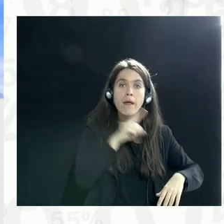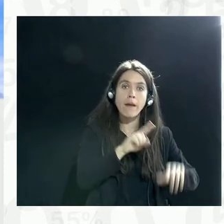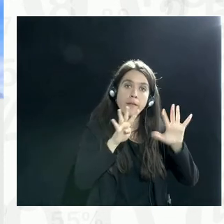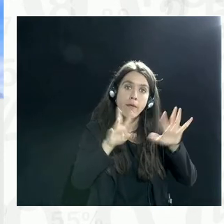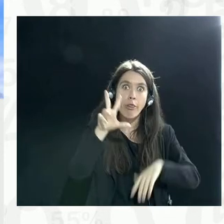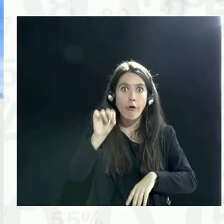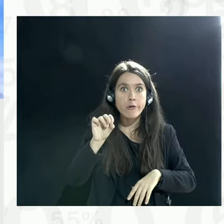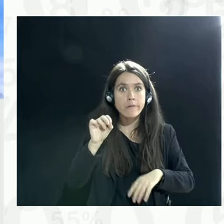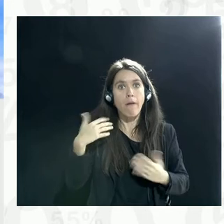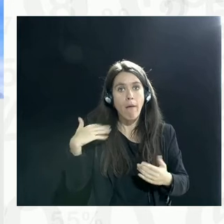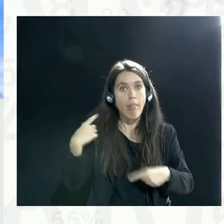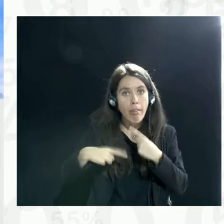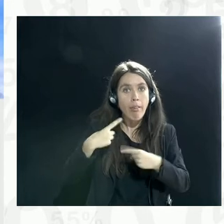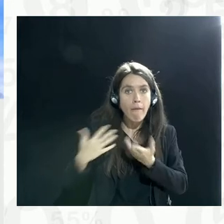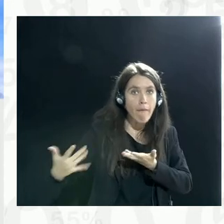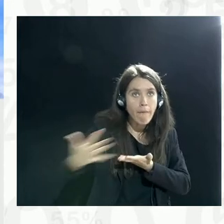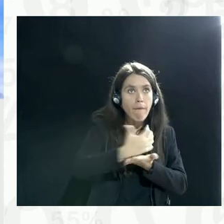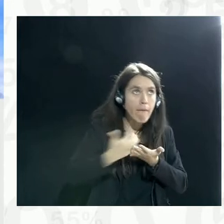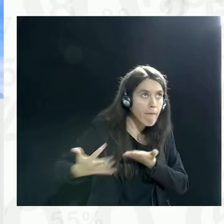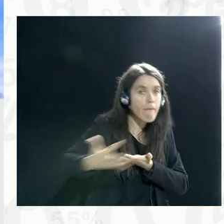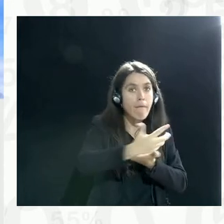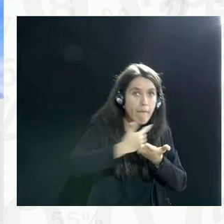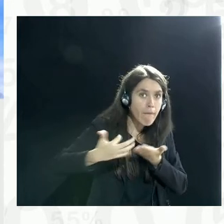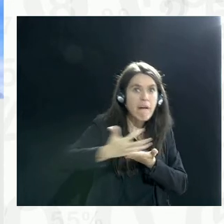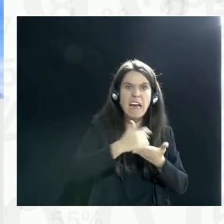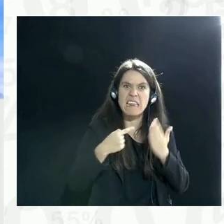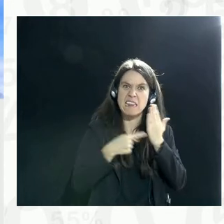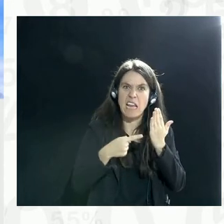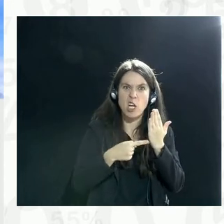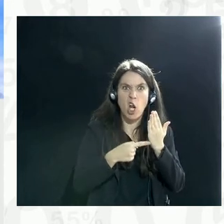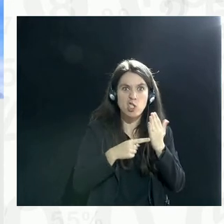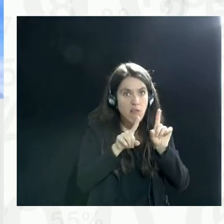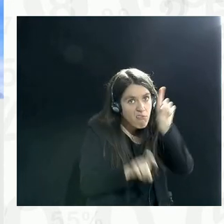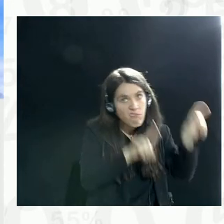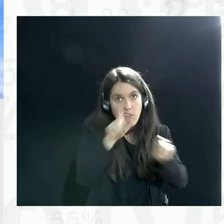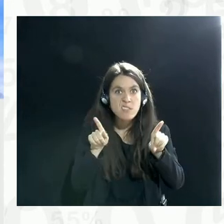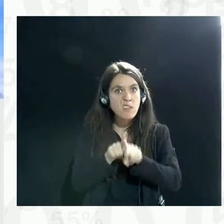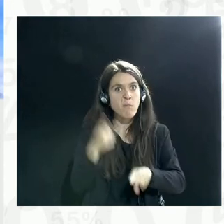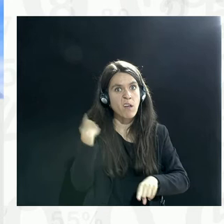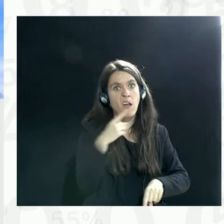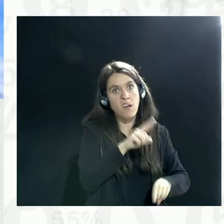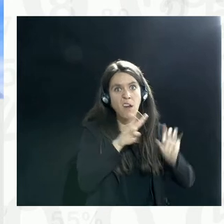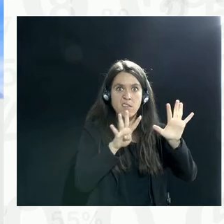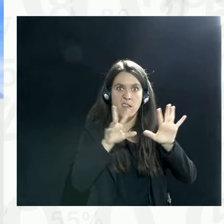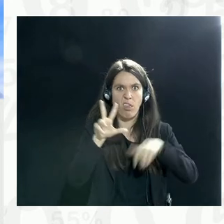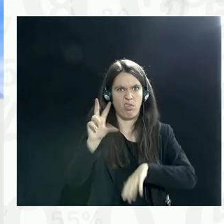that are still collected with 1980s technology survey methods, which in the pandemic went down